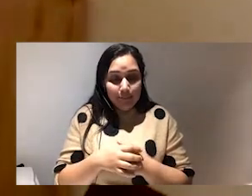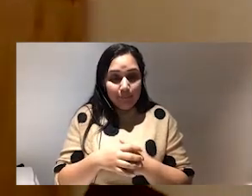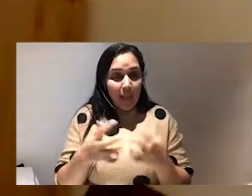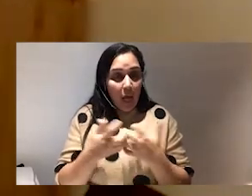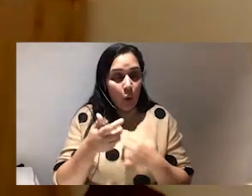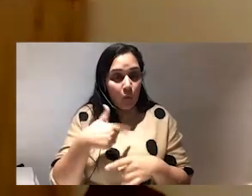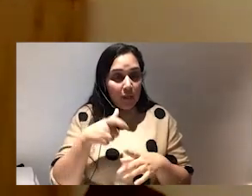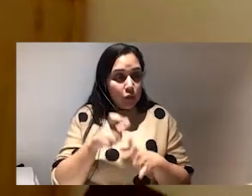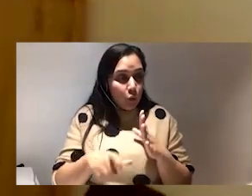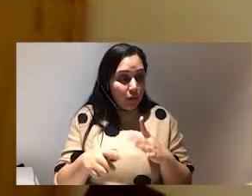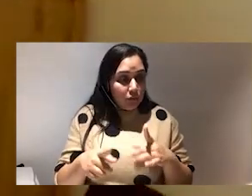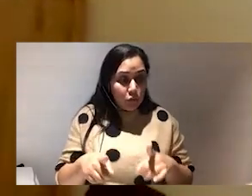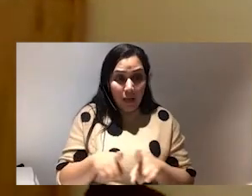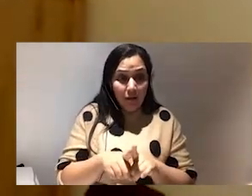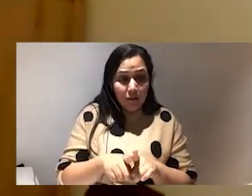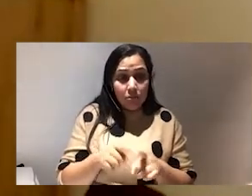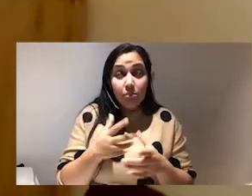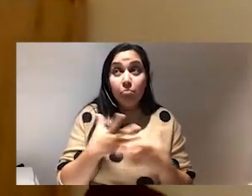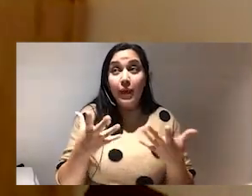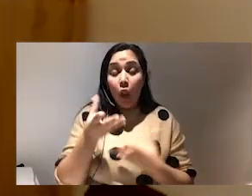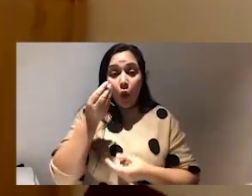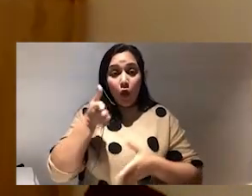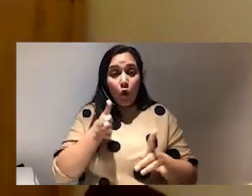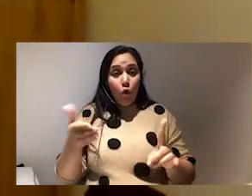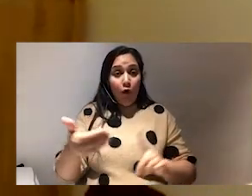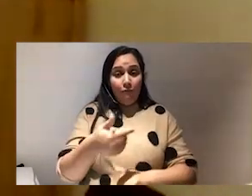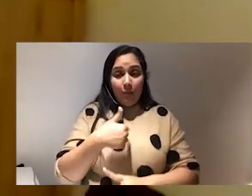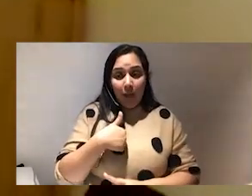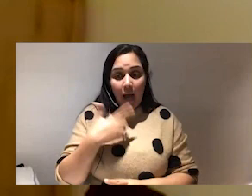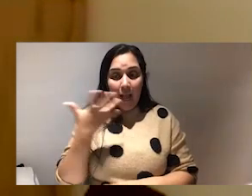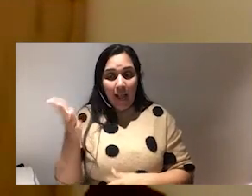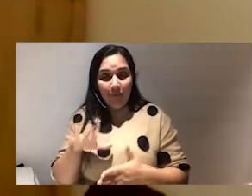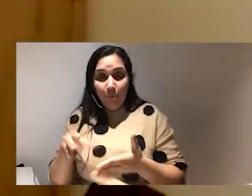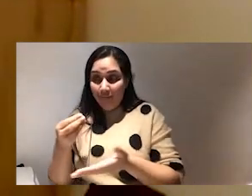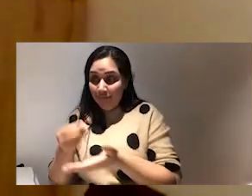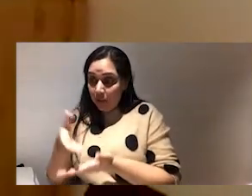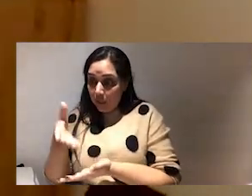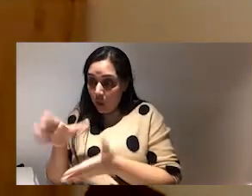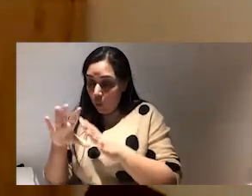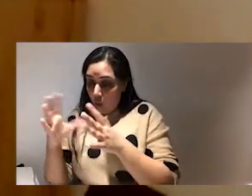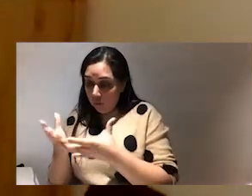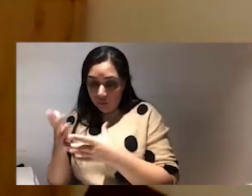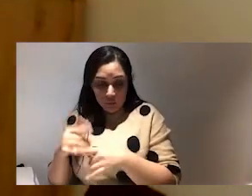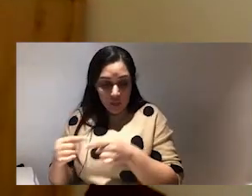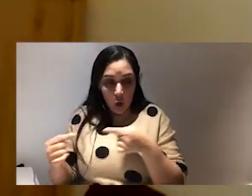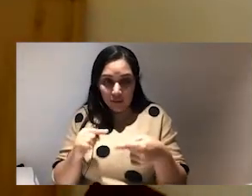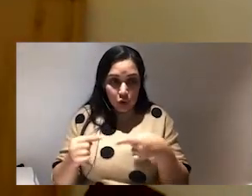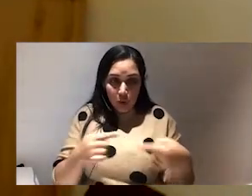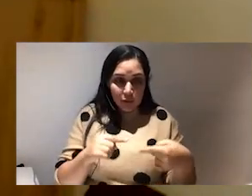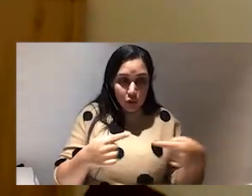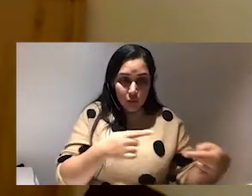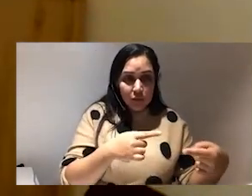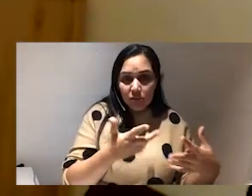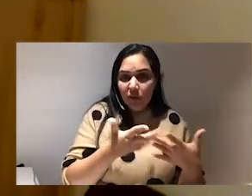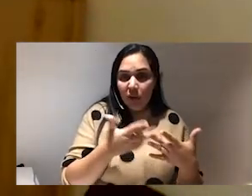together um and that's been a big learning curve for me like I came from the funding world where it was competition competition competition and the only thing I knew